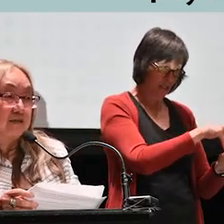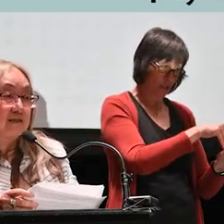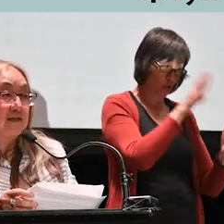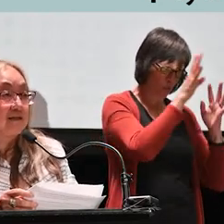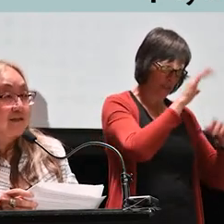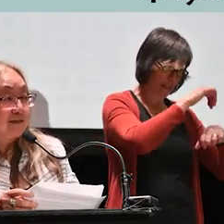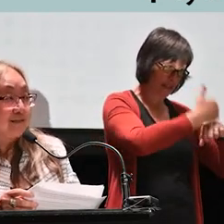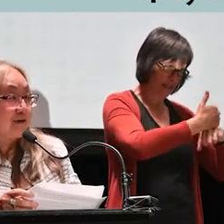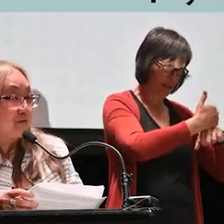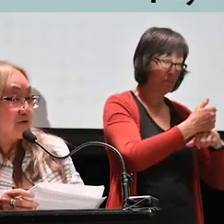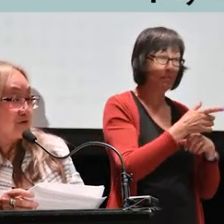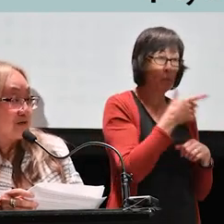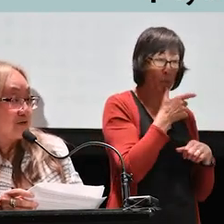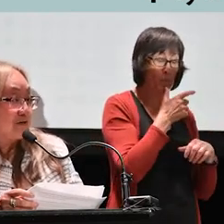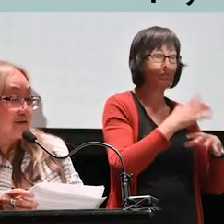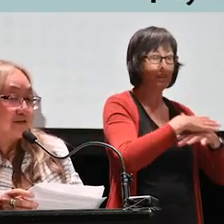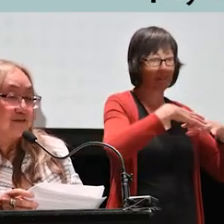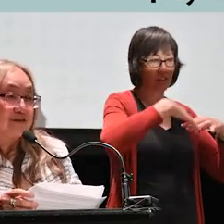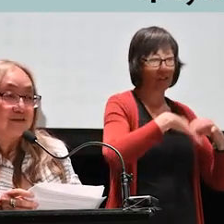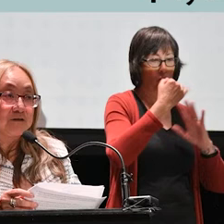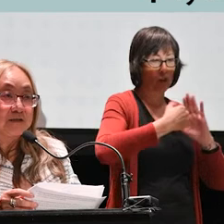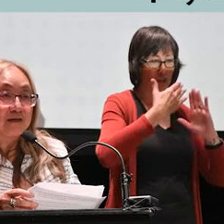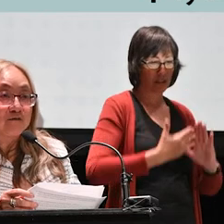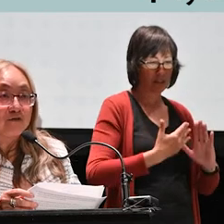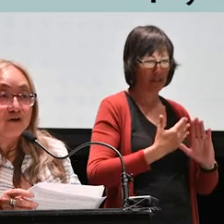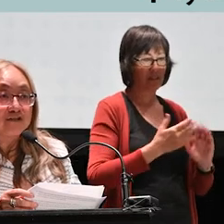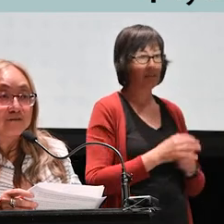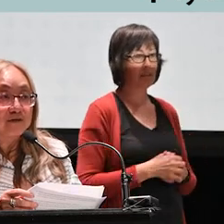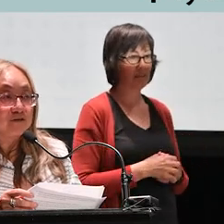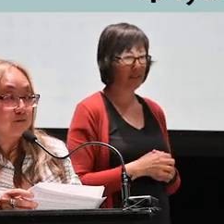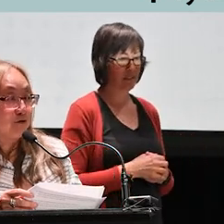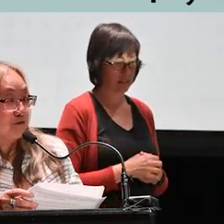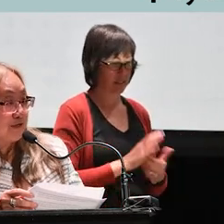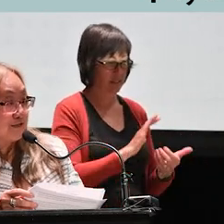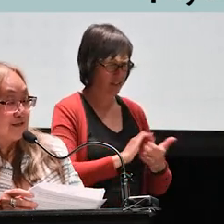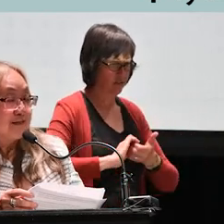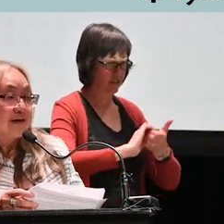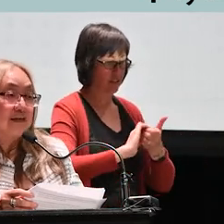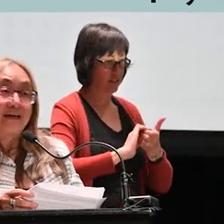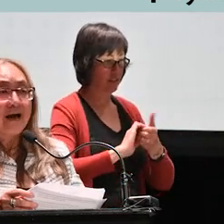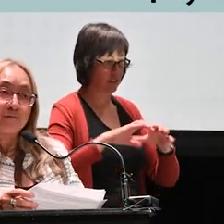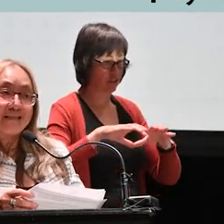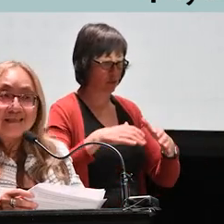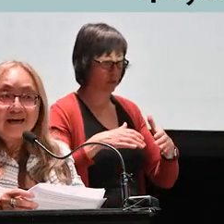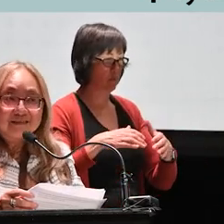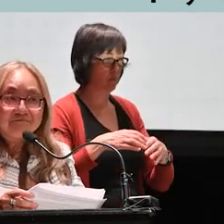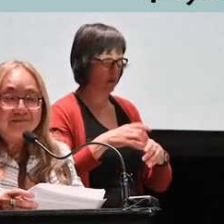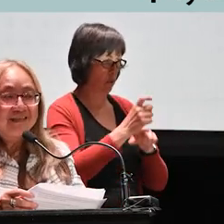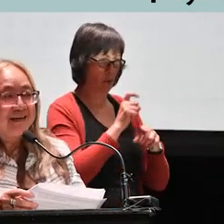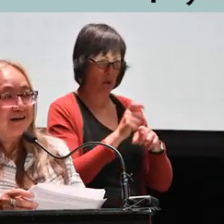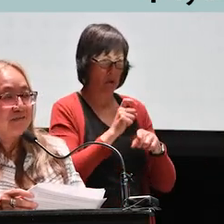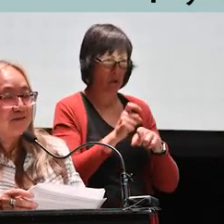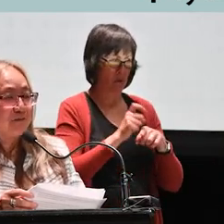country. Sable, our Director of Reconciliation and Engagement, gets phone calls and emails from all over the place asking how we did that.